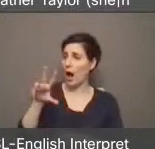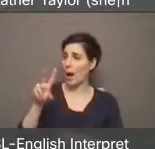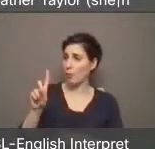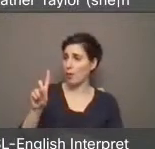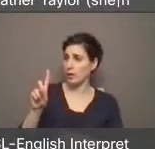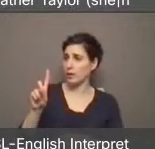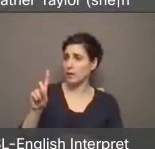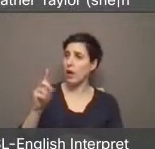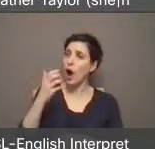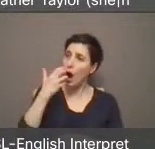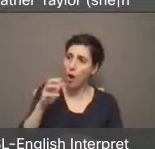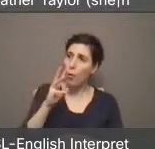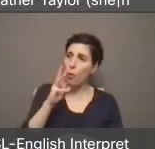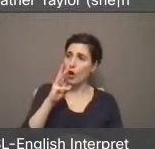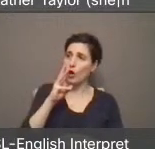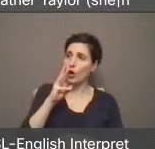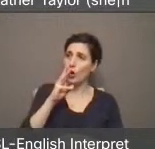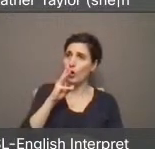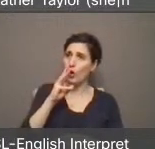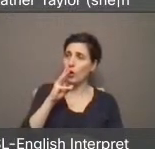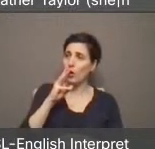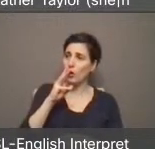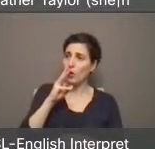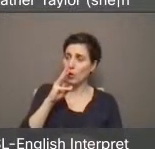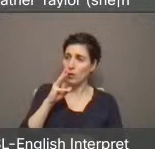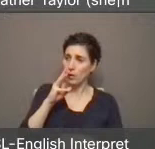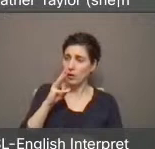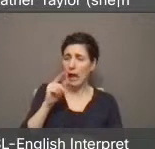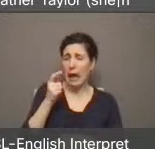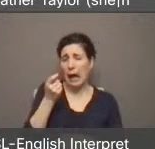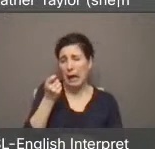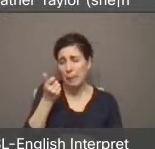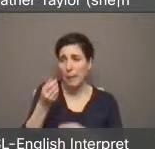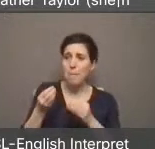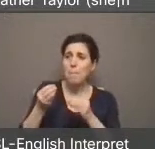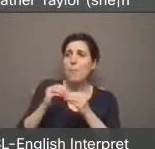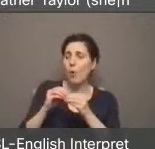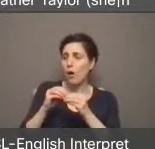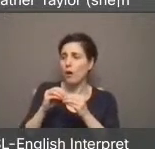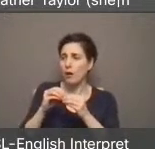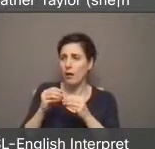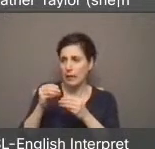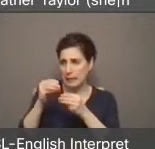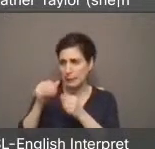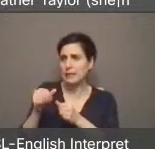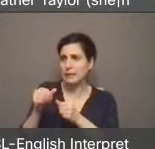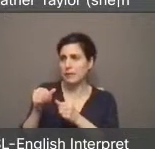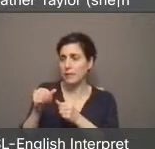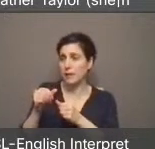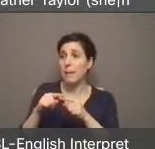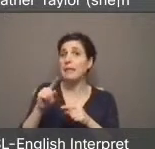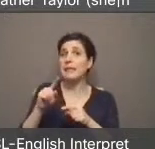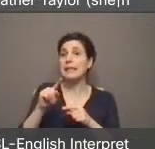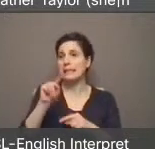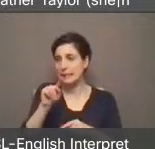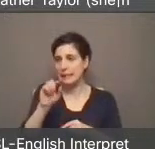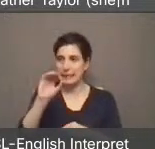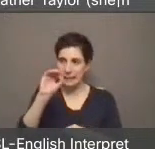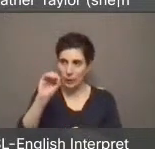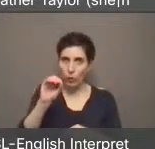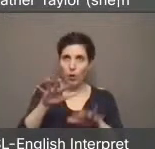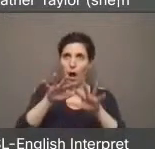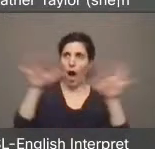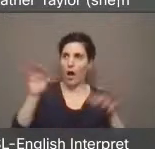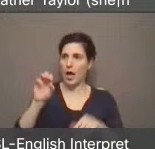emissions. That is a tad more expensive than on demand gas, but zero emissions and over the long term,